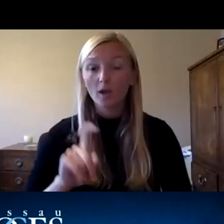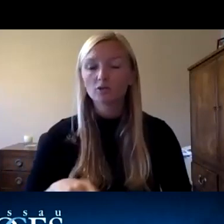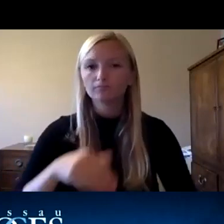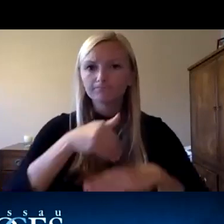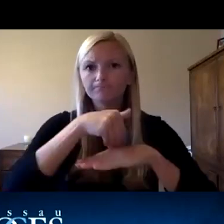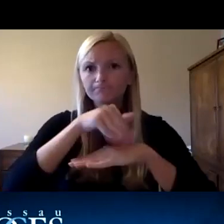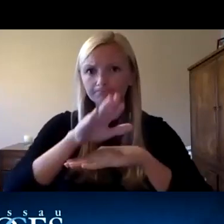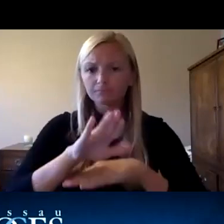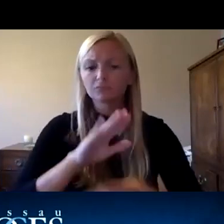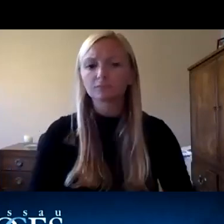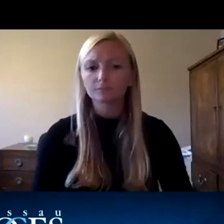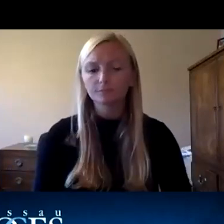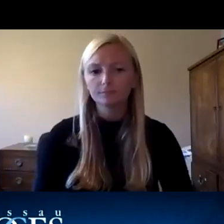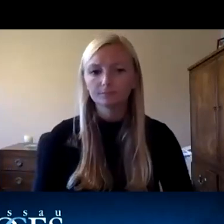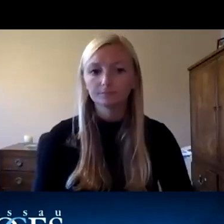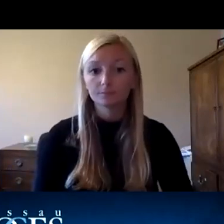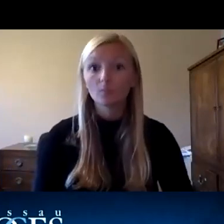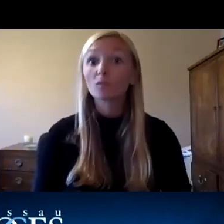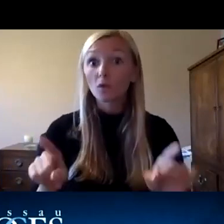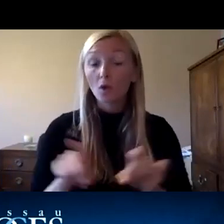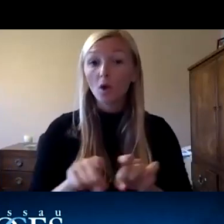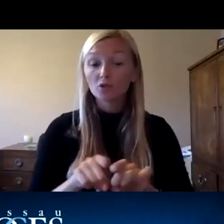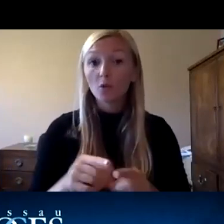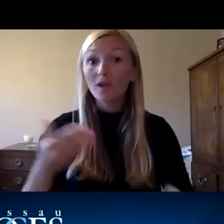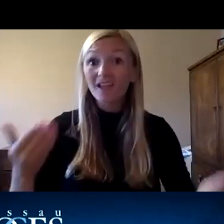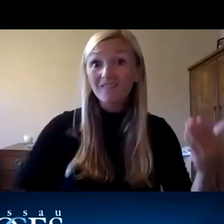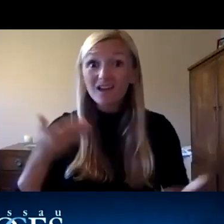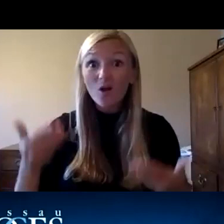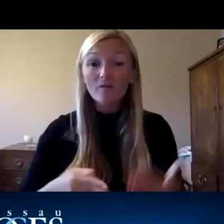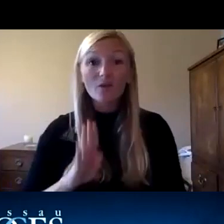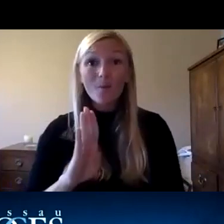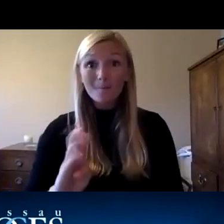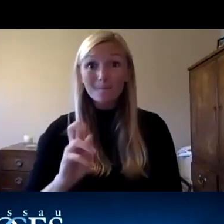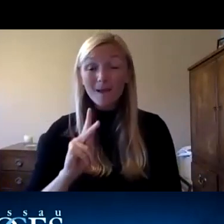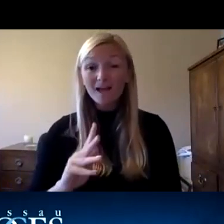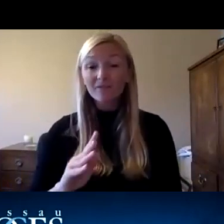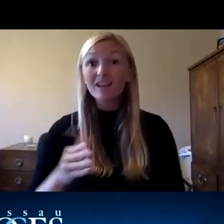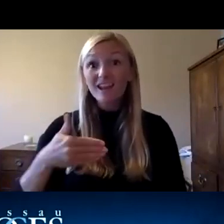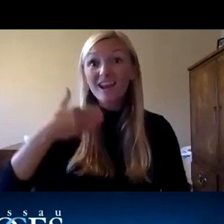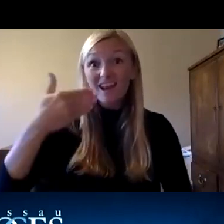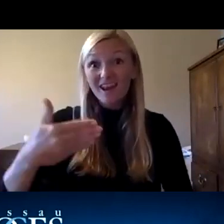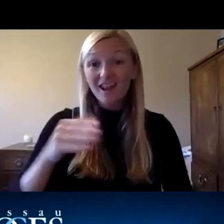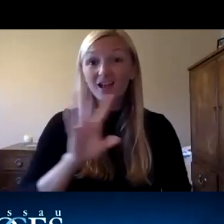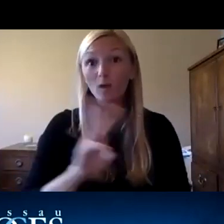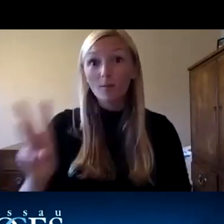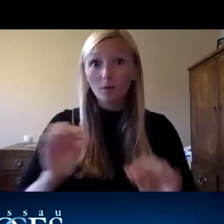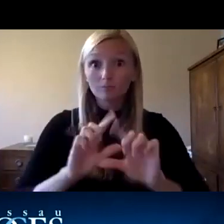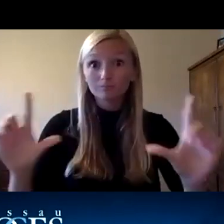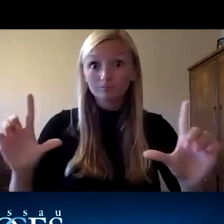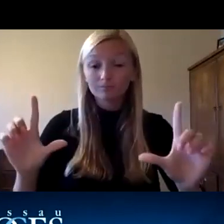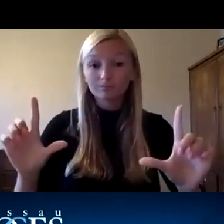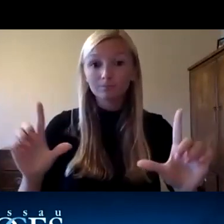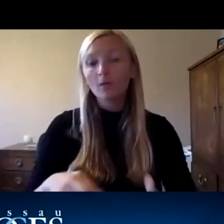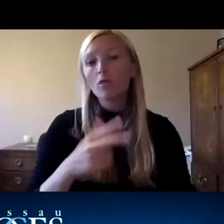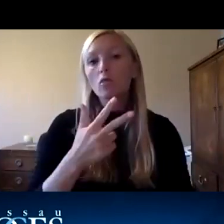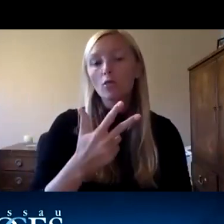of you shortly uh we'd also like to invite all of you back to join us for the next webinar in the series and it's a in a three